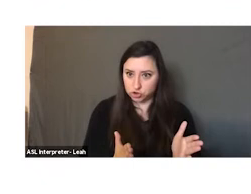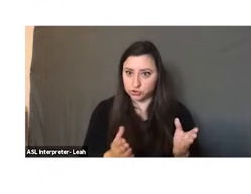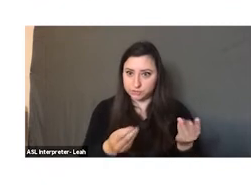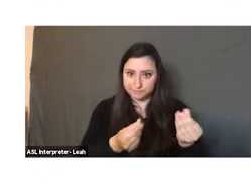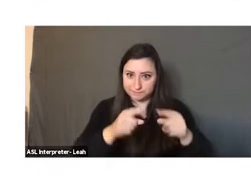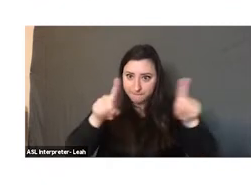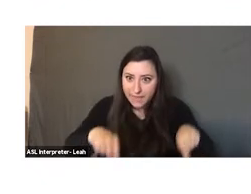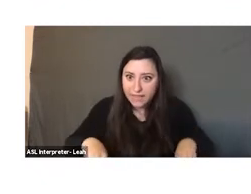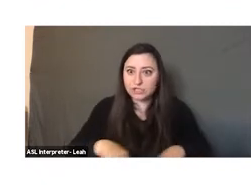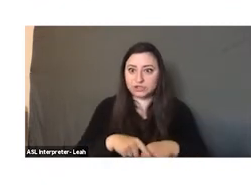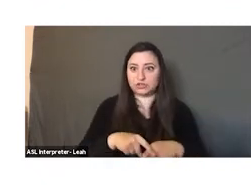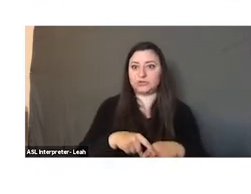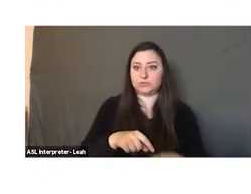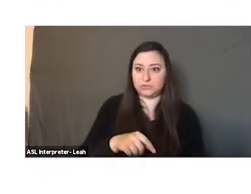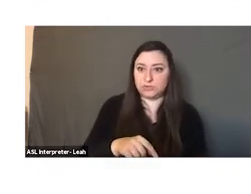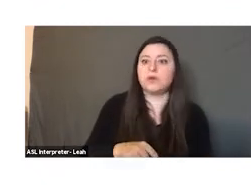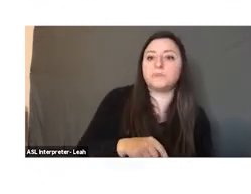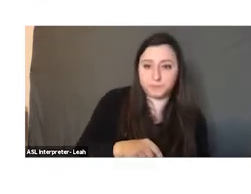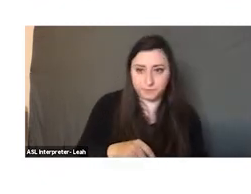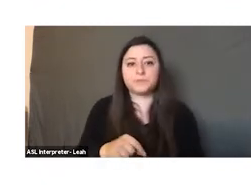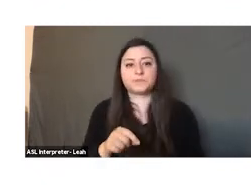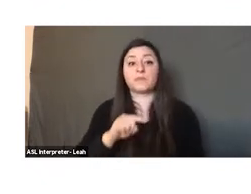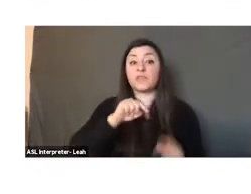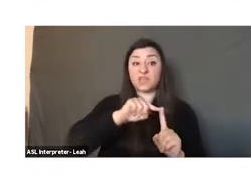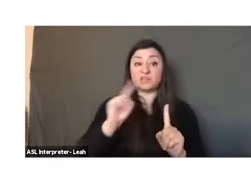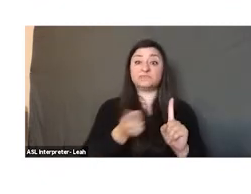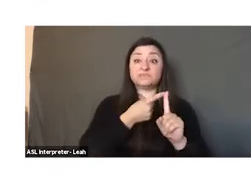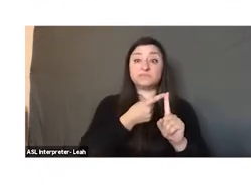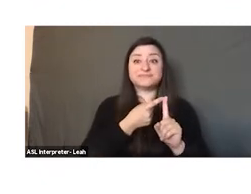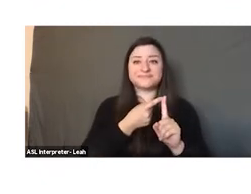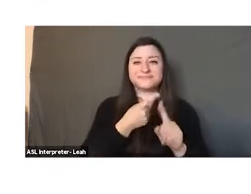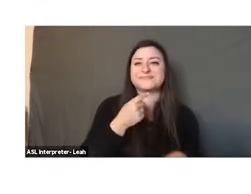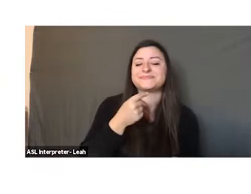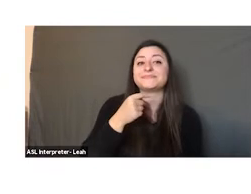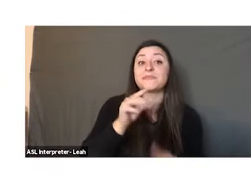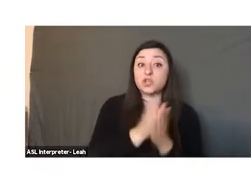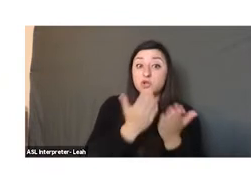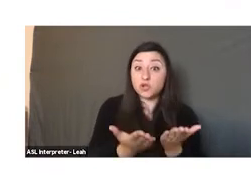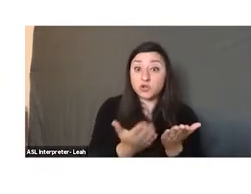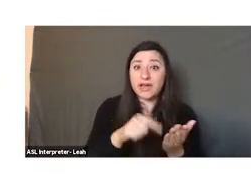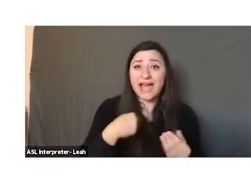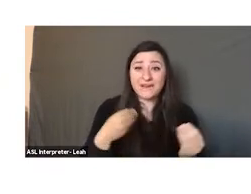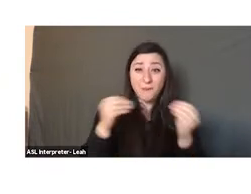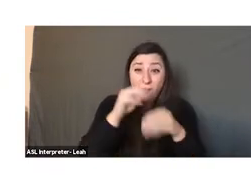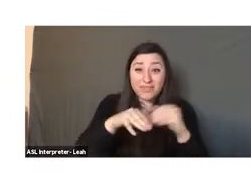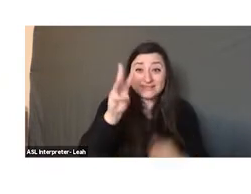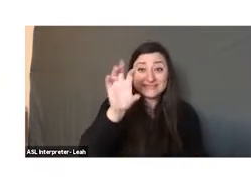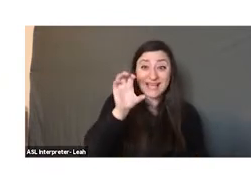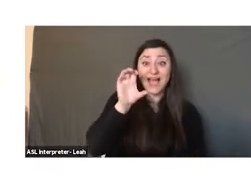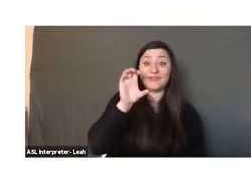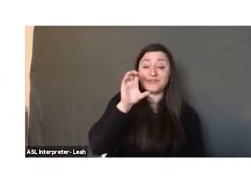book the most comprehensive work of its kind. This traditional cookbook with more than 600 recipes